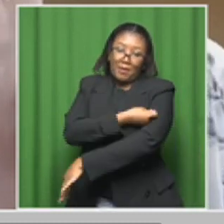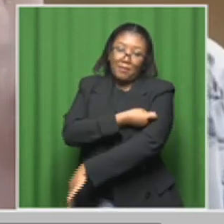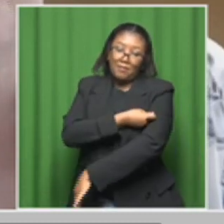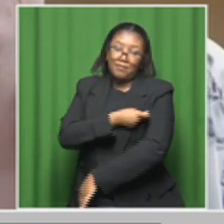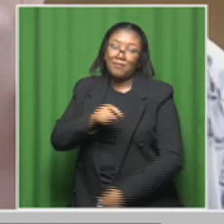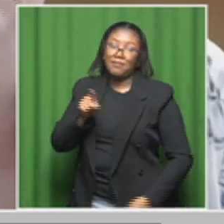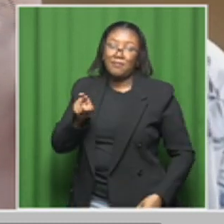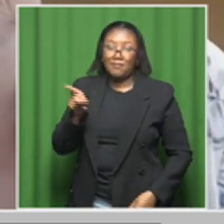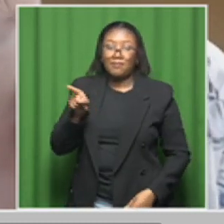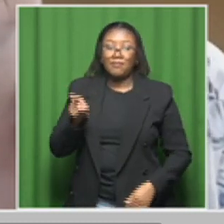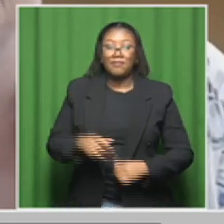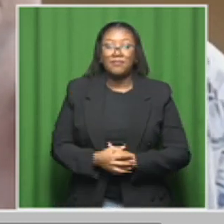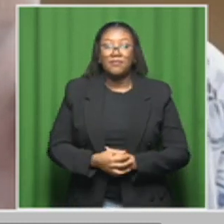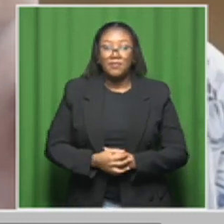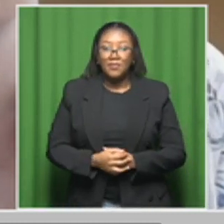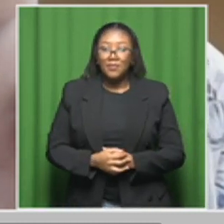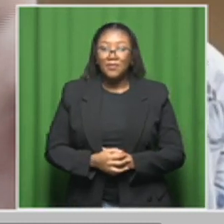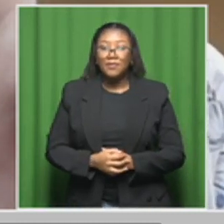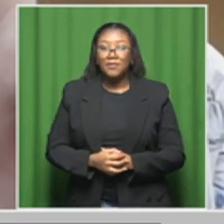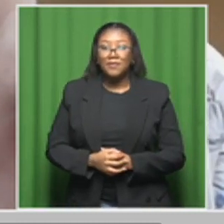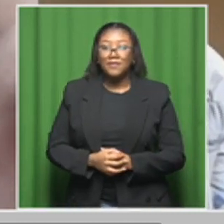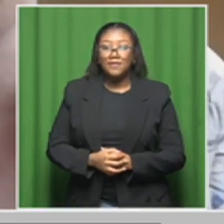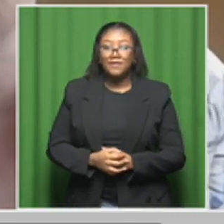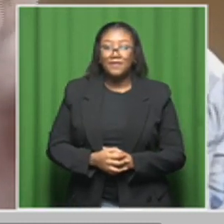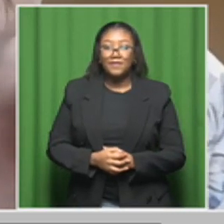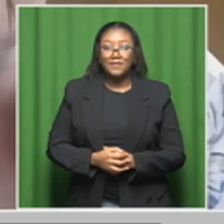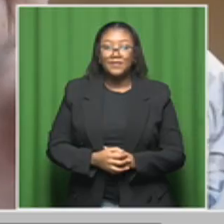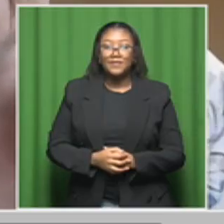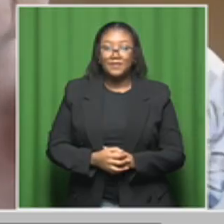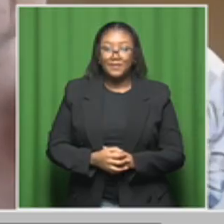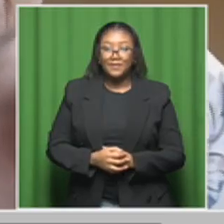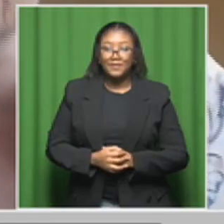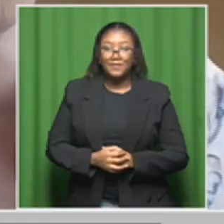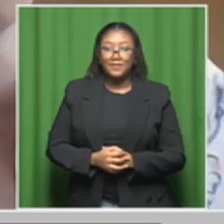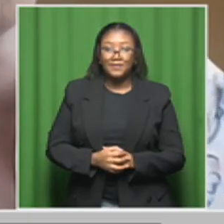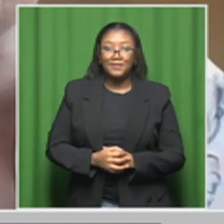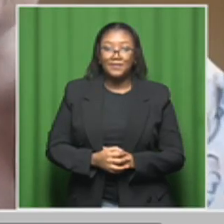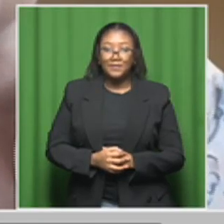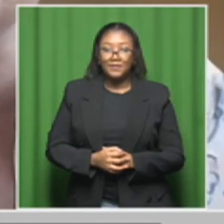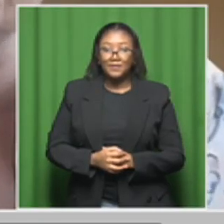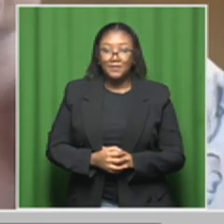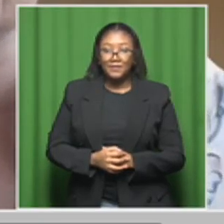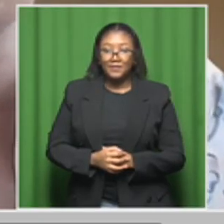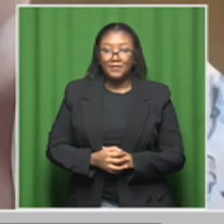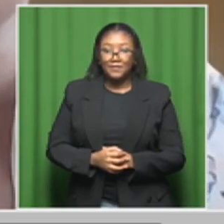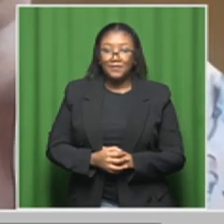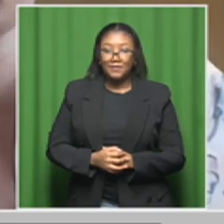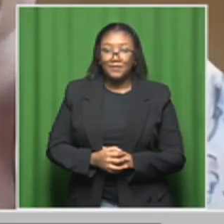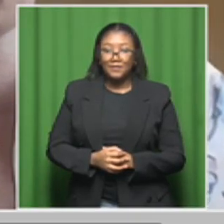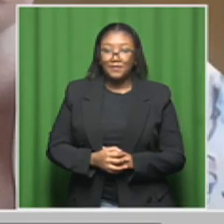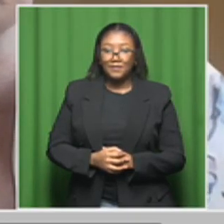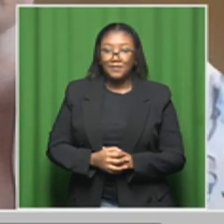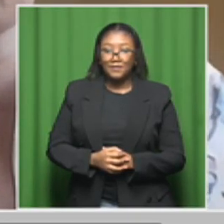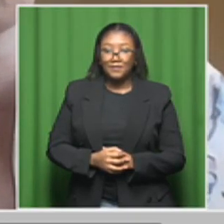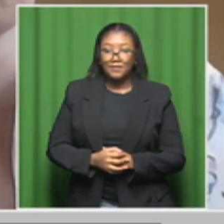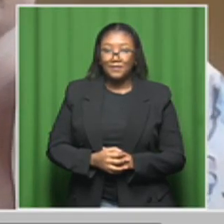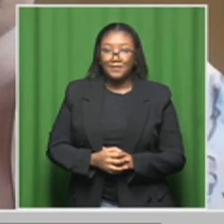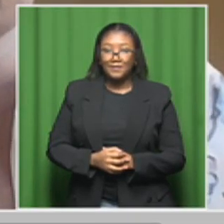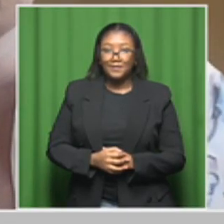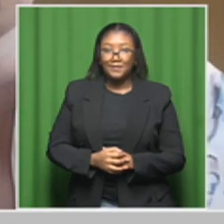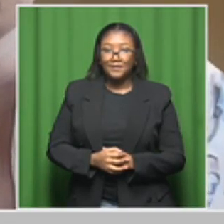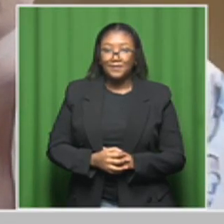up until girls who are 14 years will be offered one of those catch-up doses.